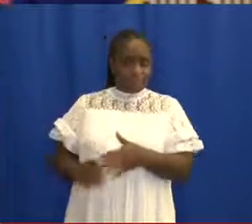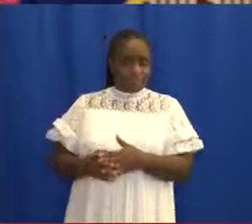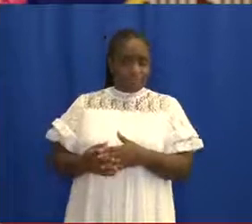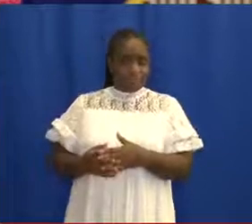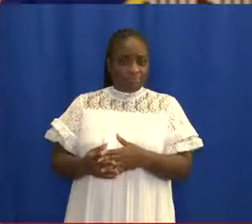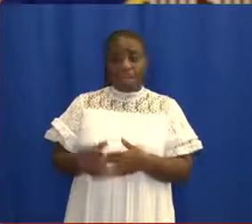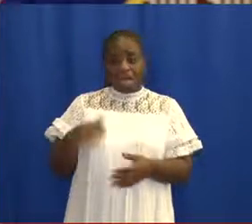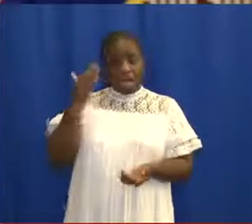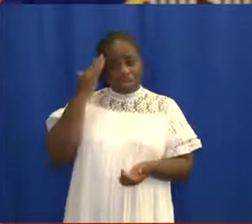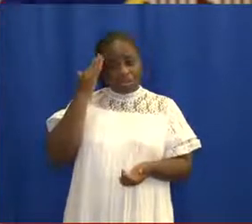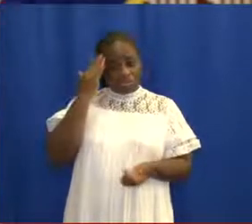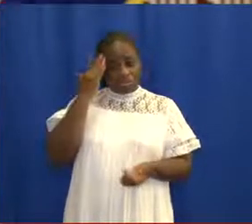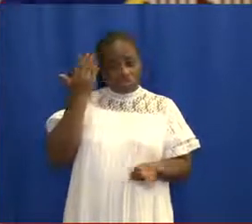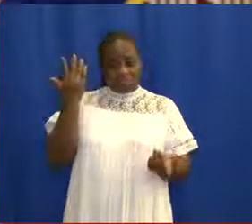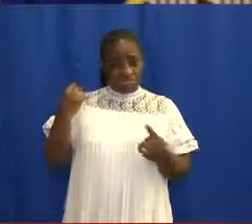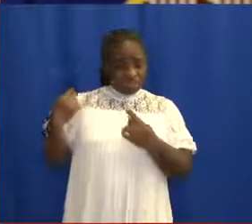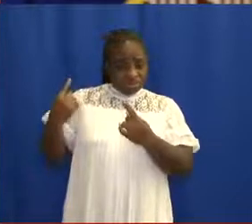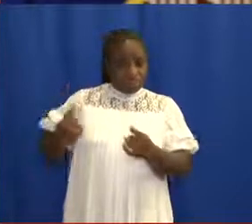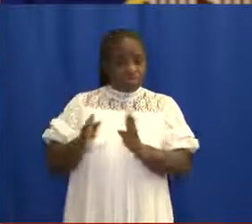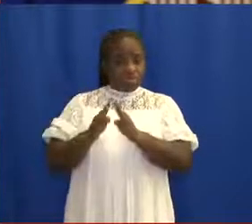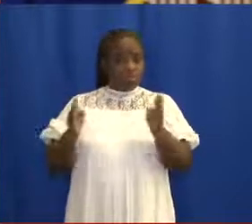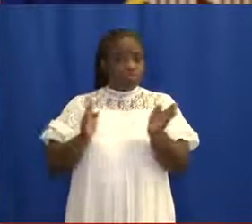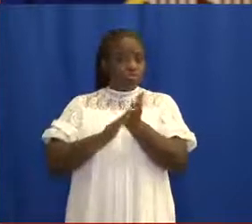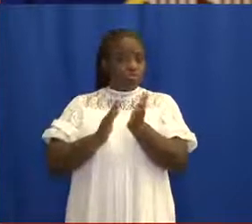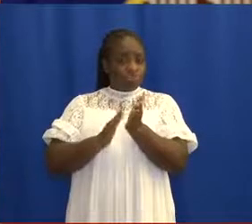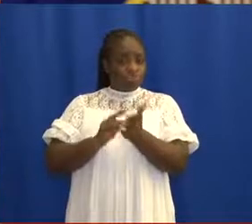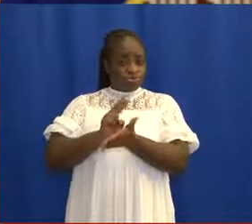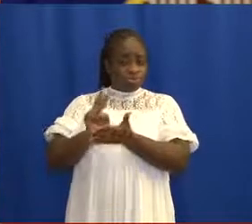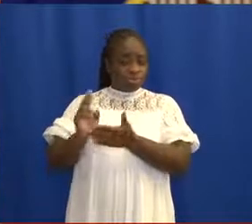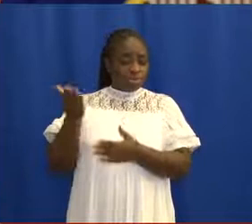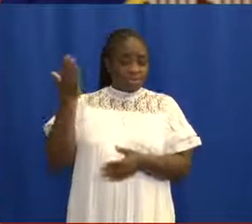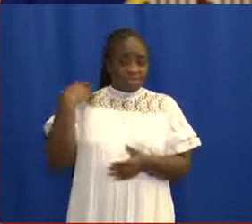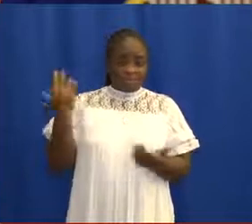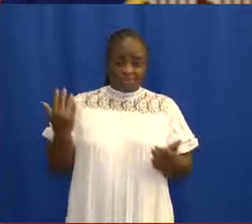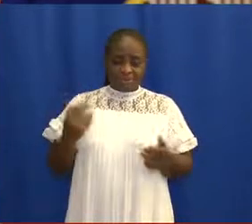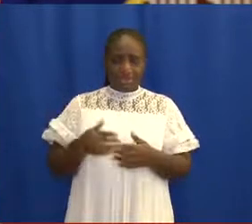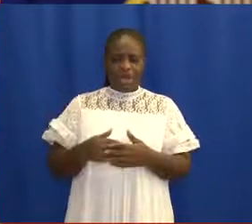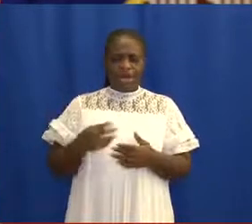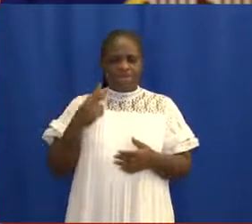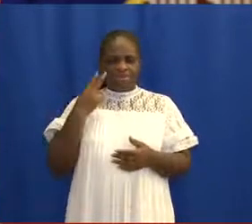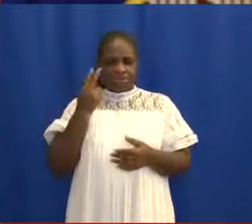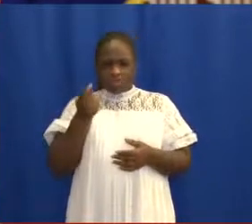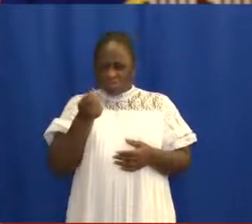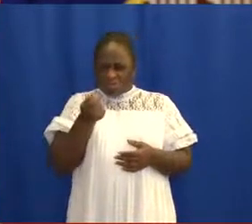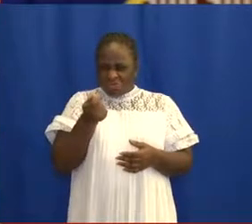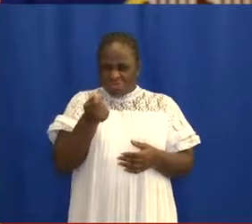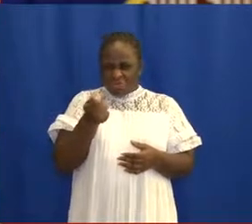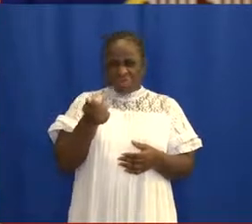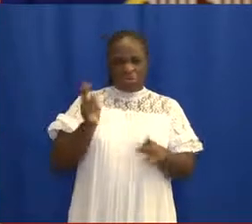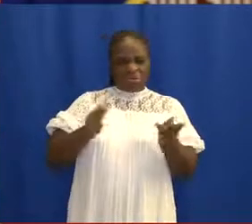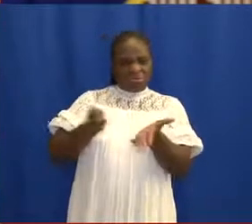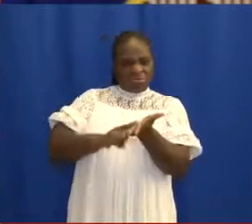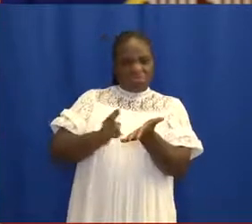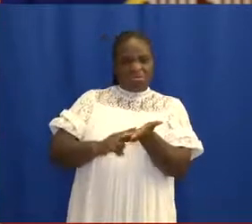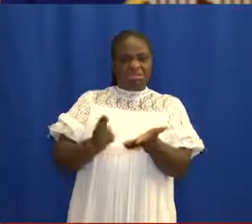I know that since the reopening of our schools two weeks ago, we have witnessed only few reports of cases